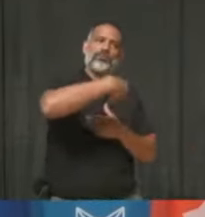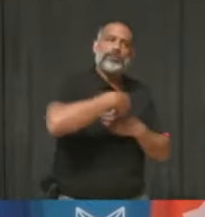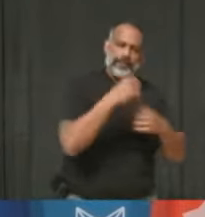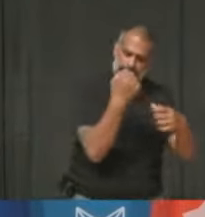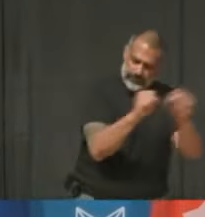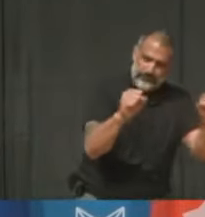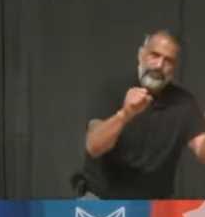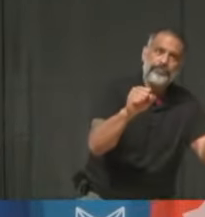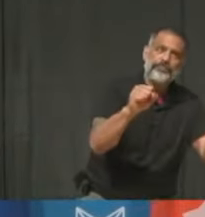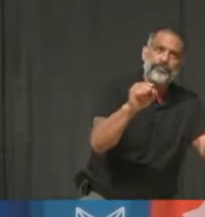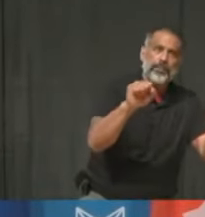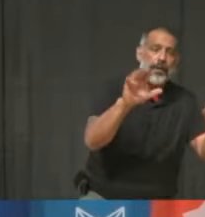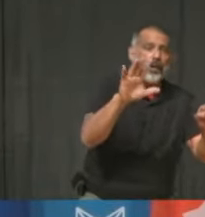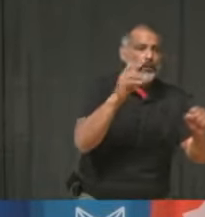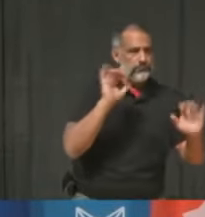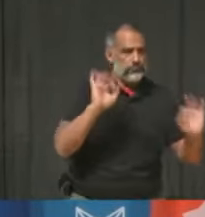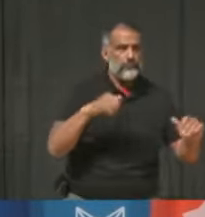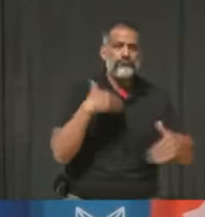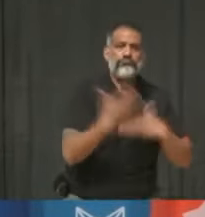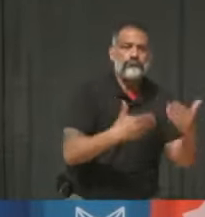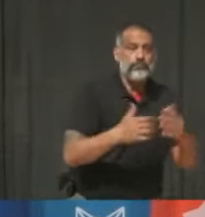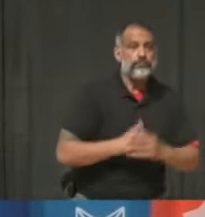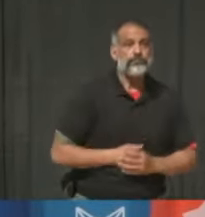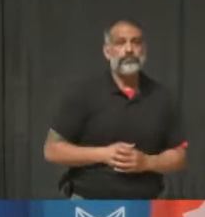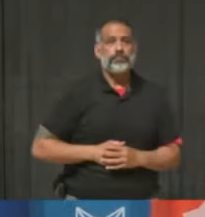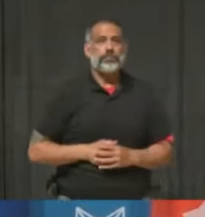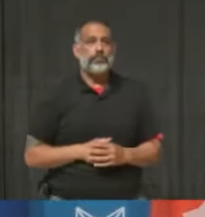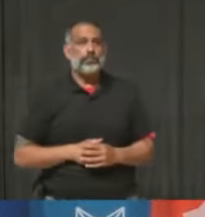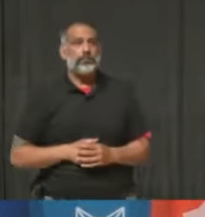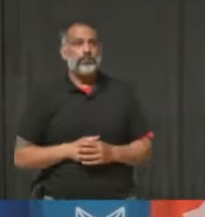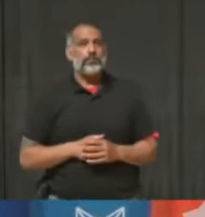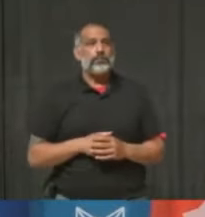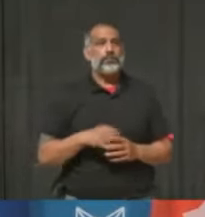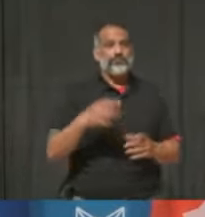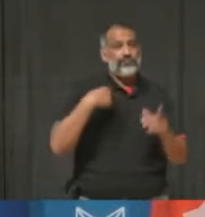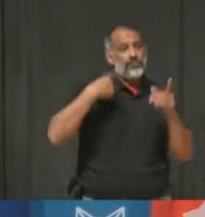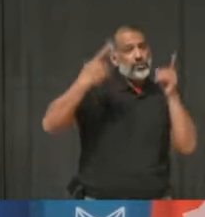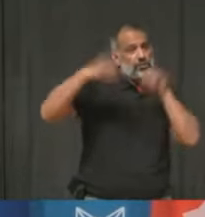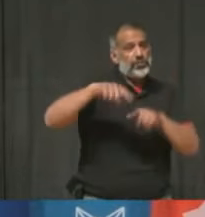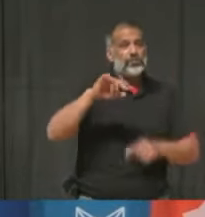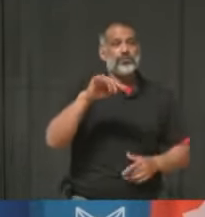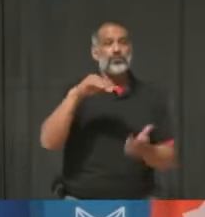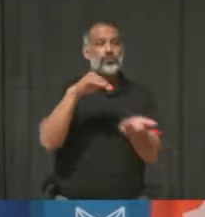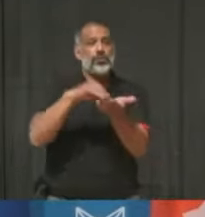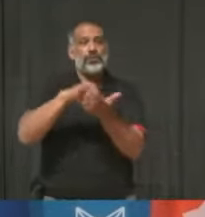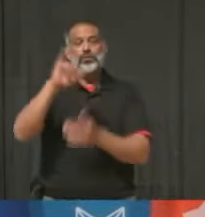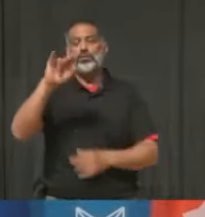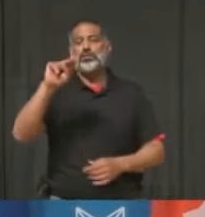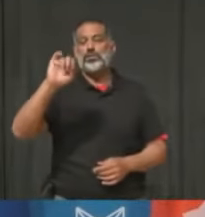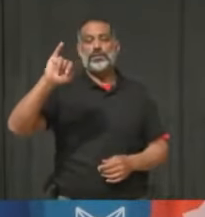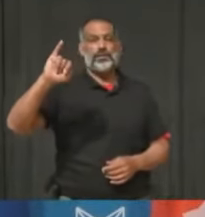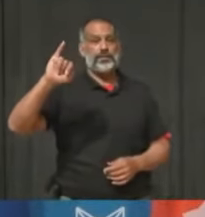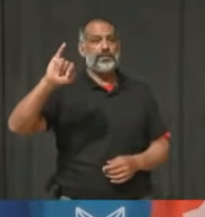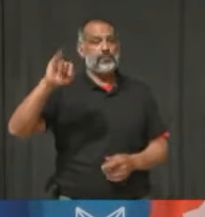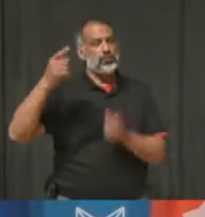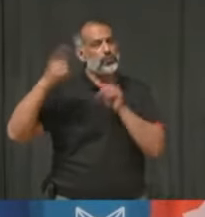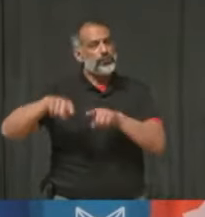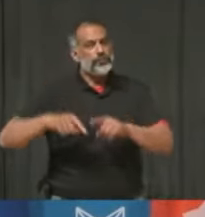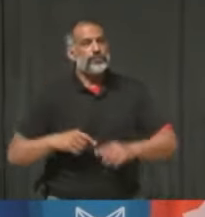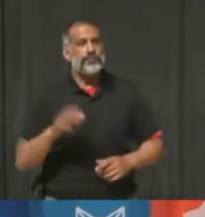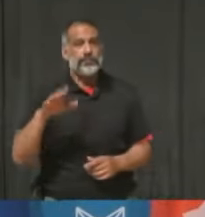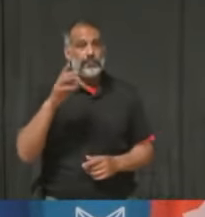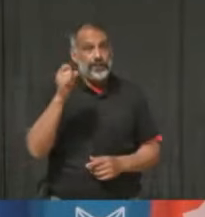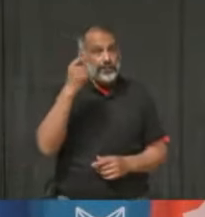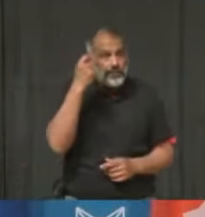revisit some of those measures? And also just reiterating what Dr. Youni has said, and really what I've been saying all along as well, the